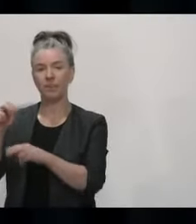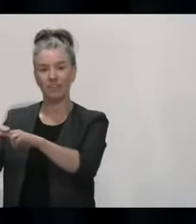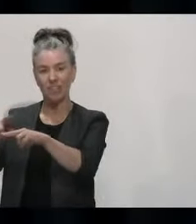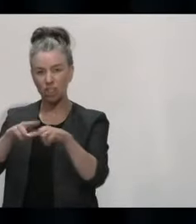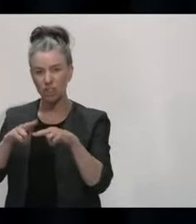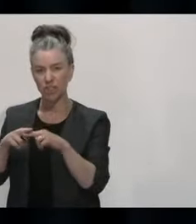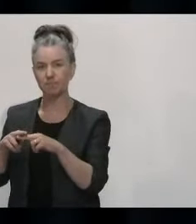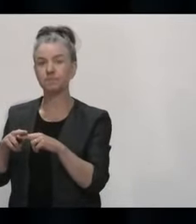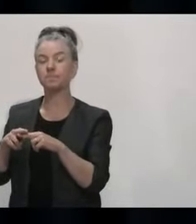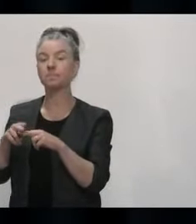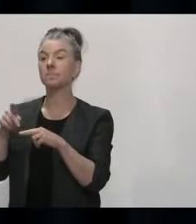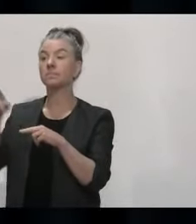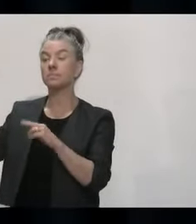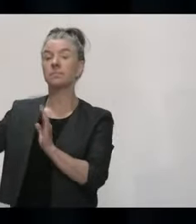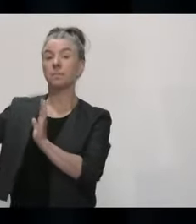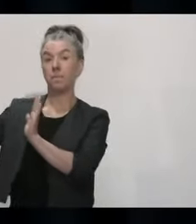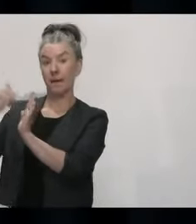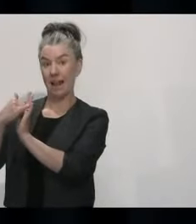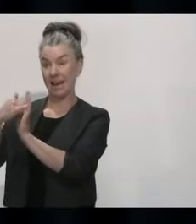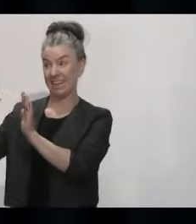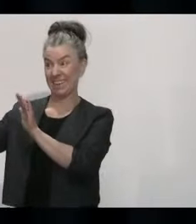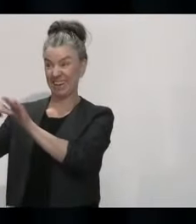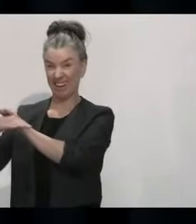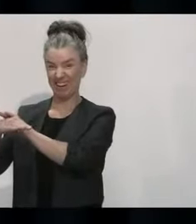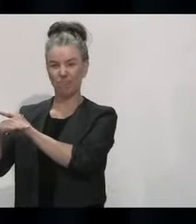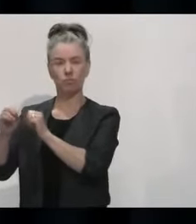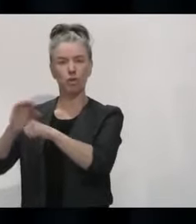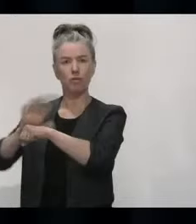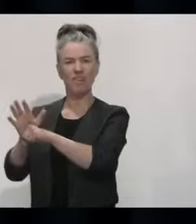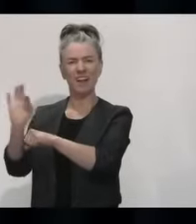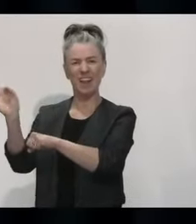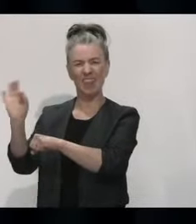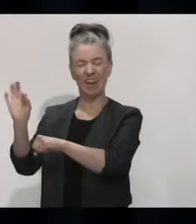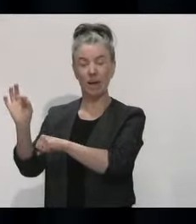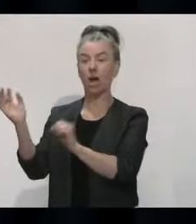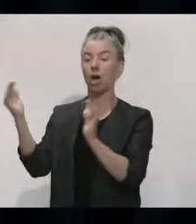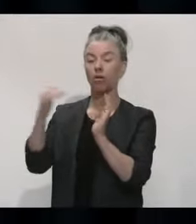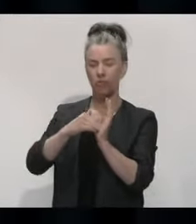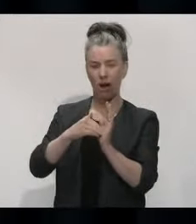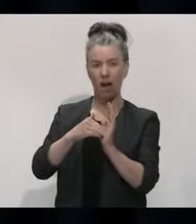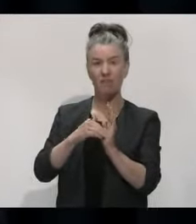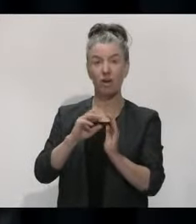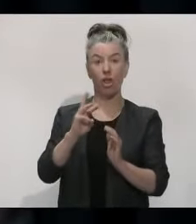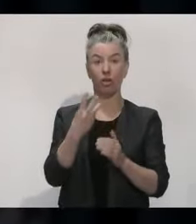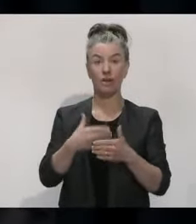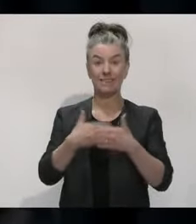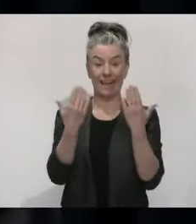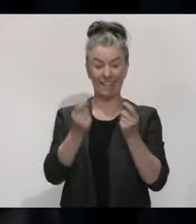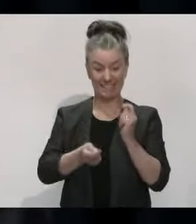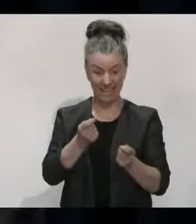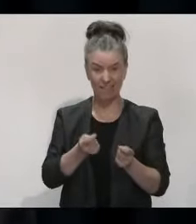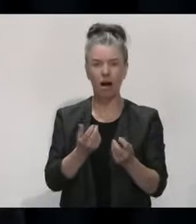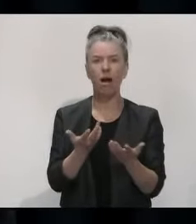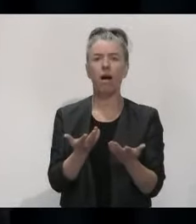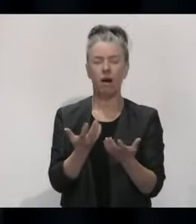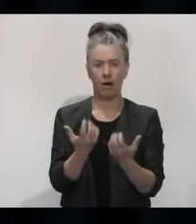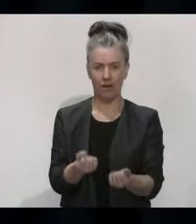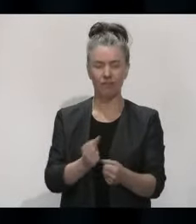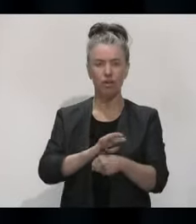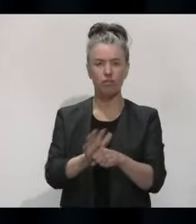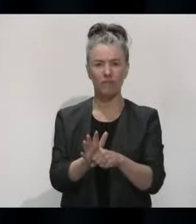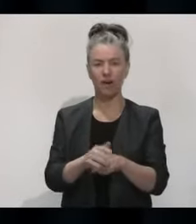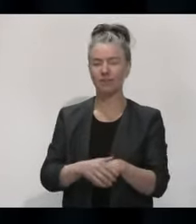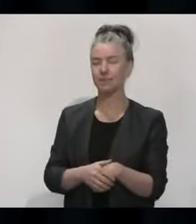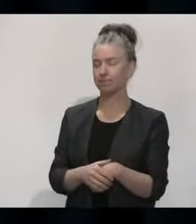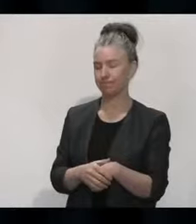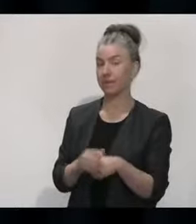were COVID-free when they bought it, how do you explain them having positive tests on the day three? Look, the thing that we've always said is that actually the